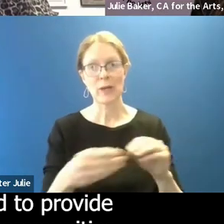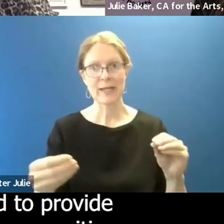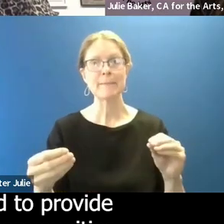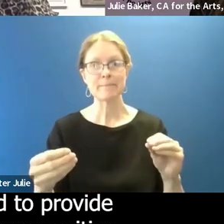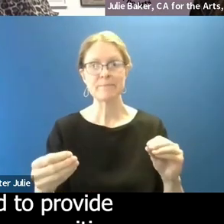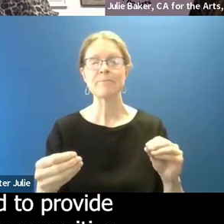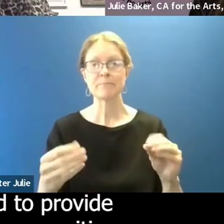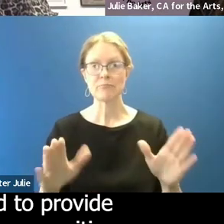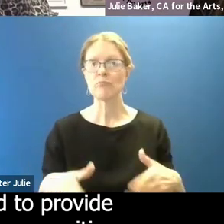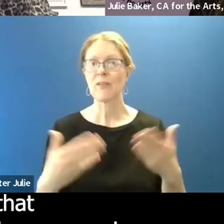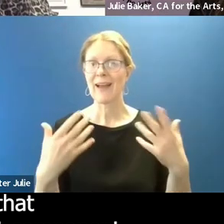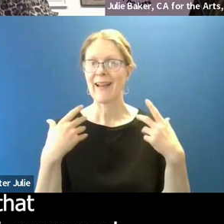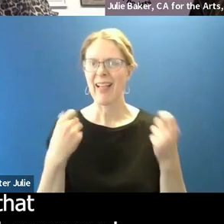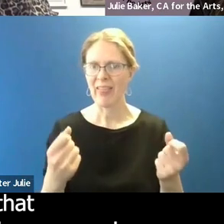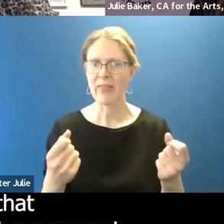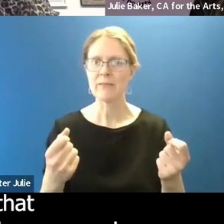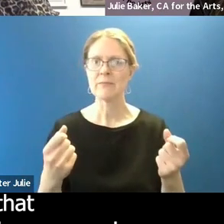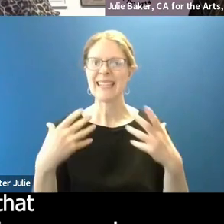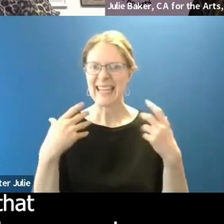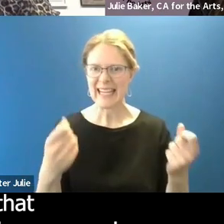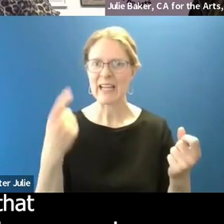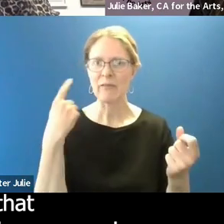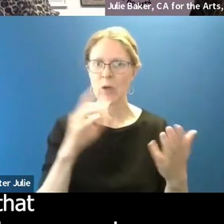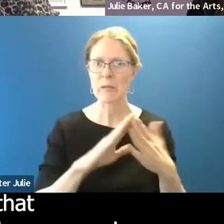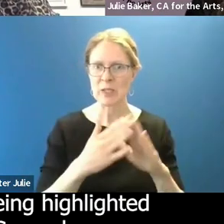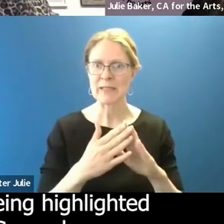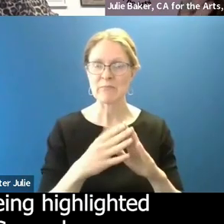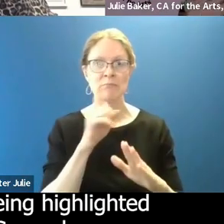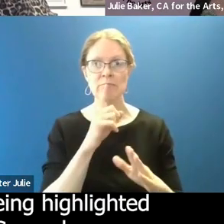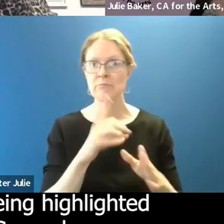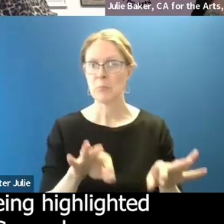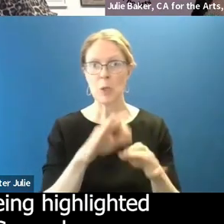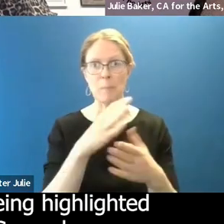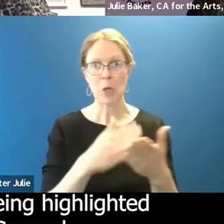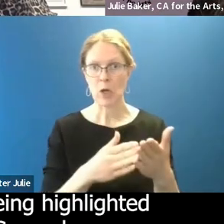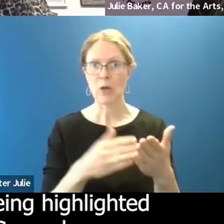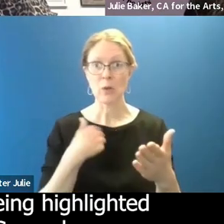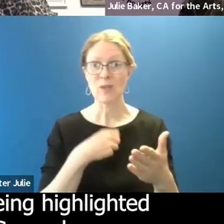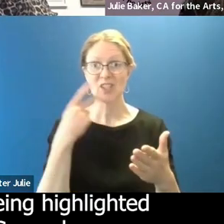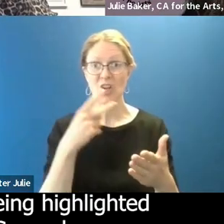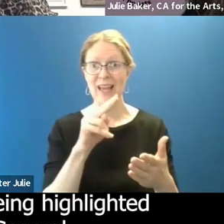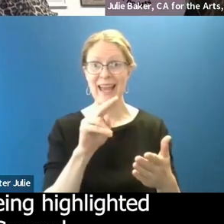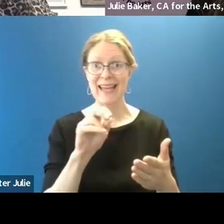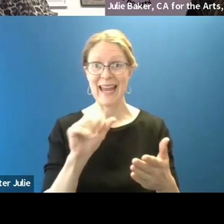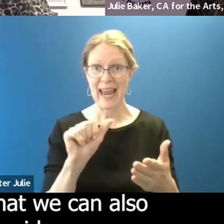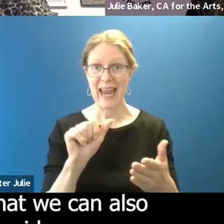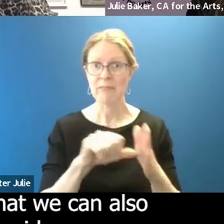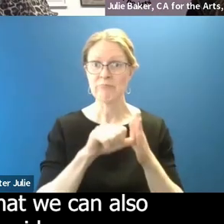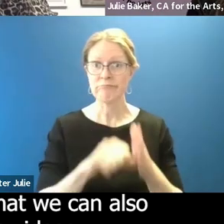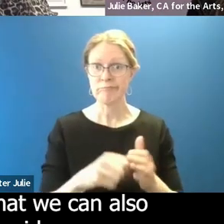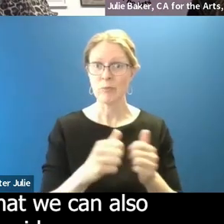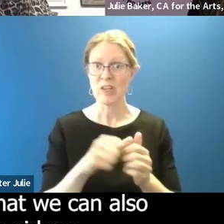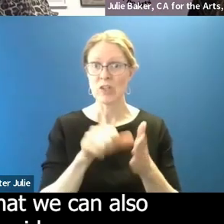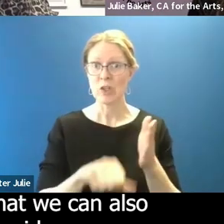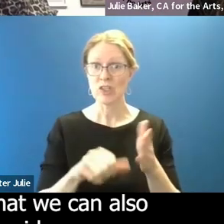healing for communities. And we know that that is a really important component. We saw that at the NEA being highlighted with the Surgeon General. I think